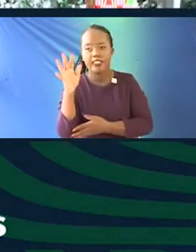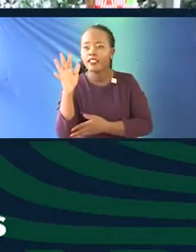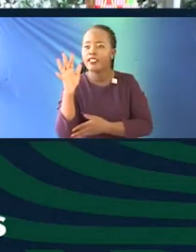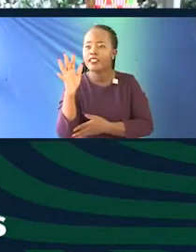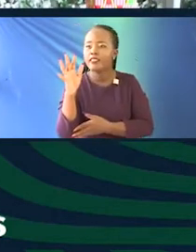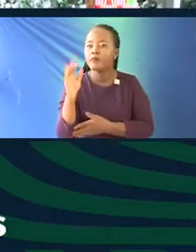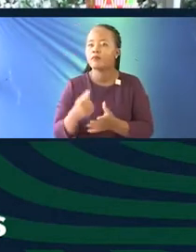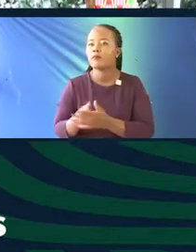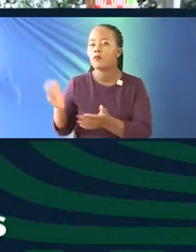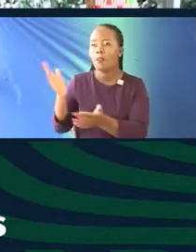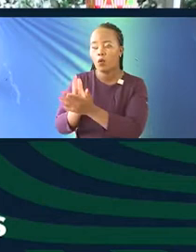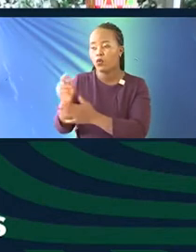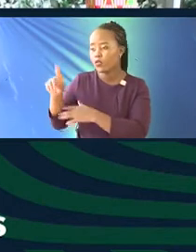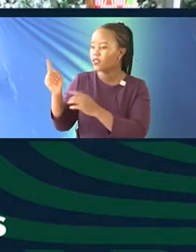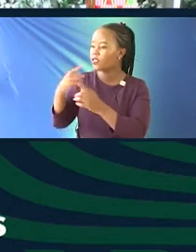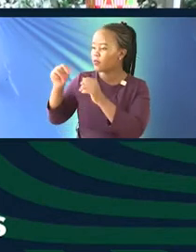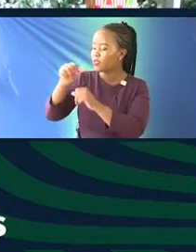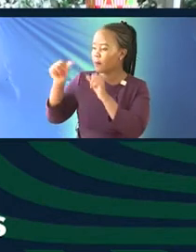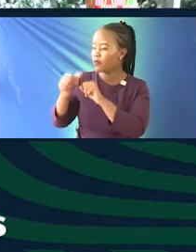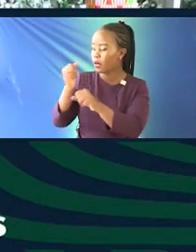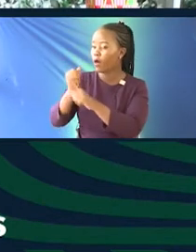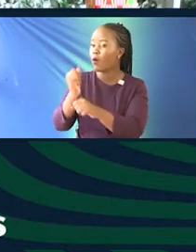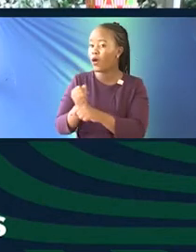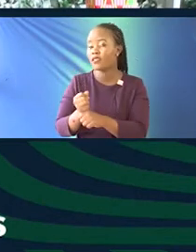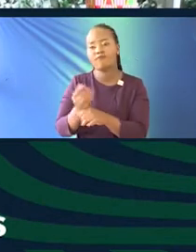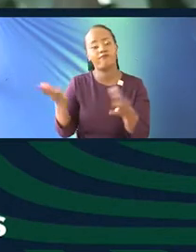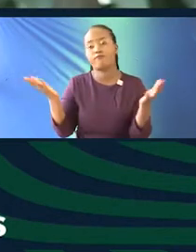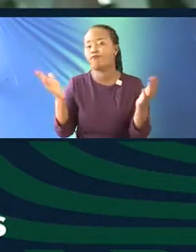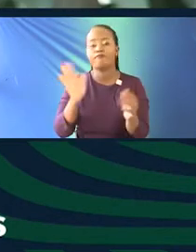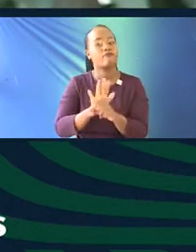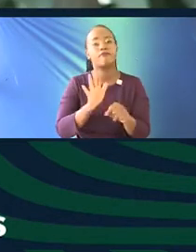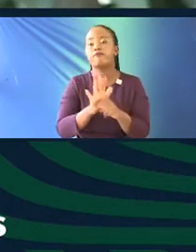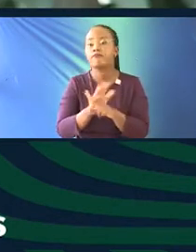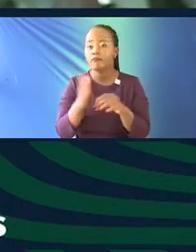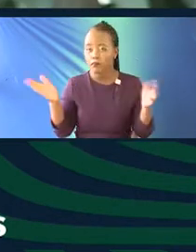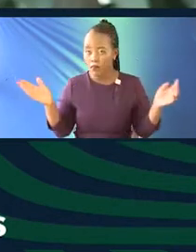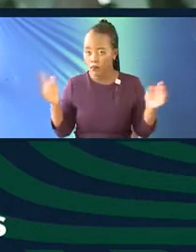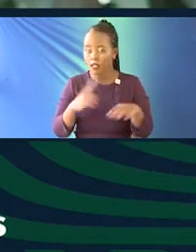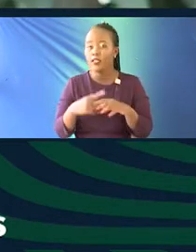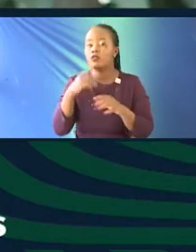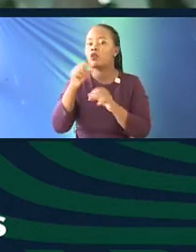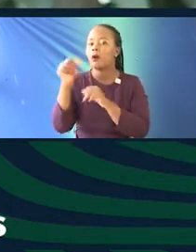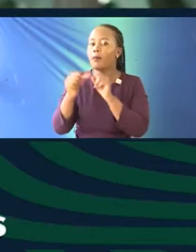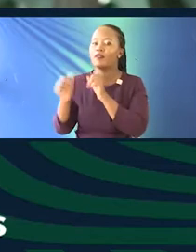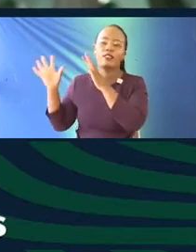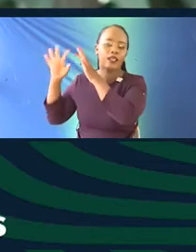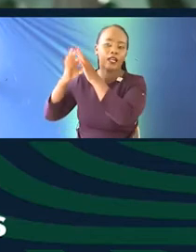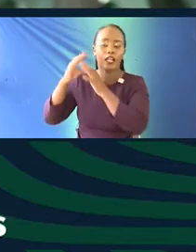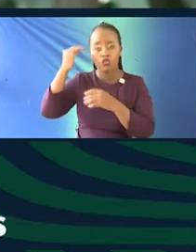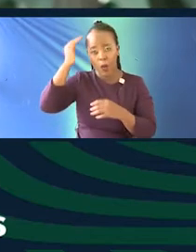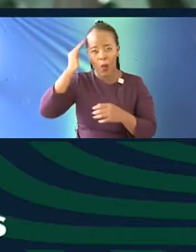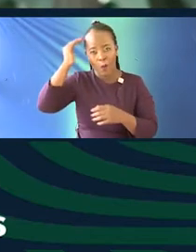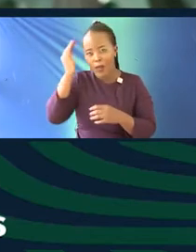speaks to the heart of our work, Dr. Odiambo. So, pretty much, when we speak of cultural memory, ancestral